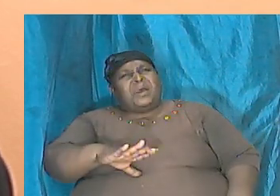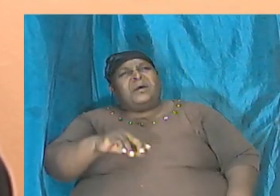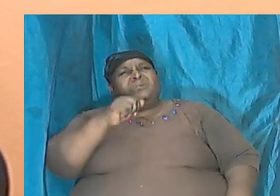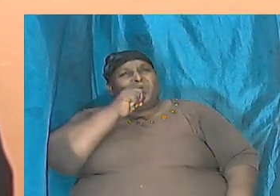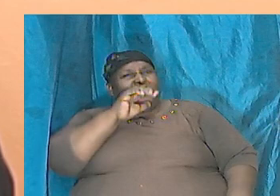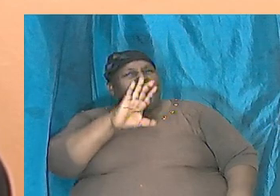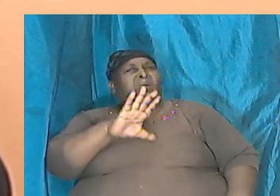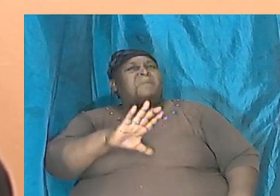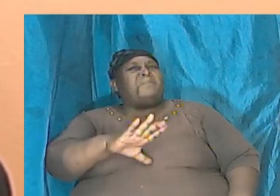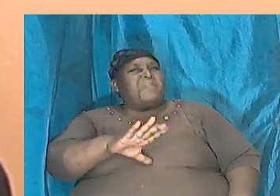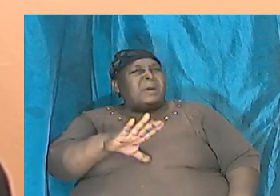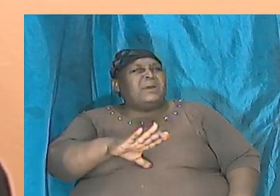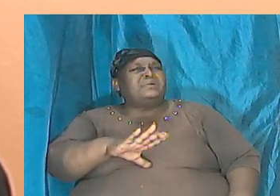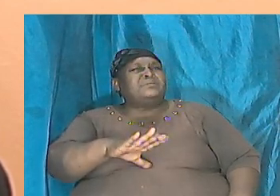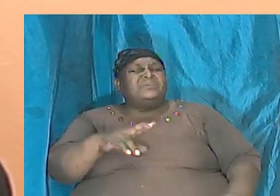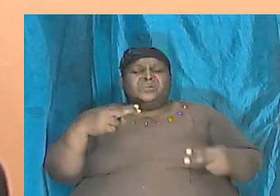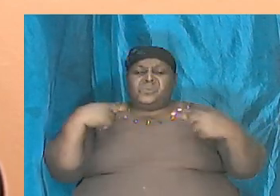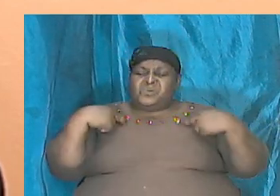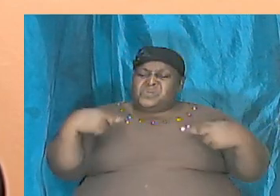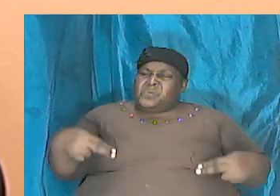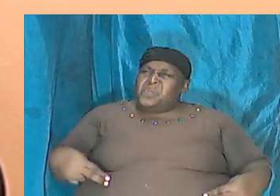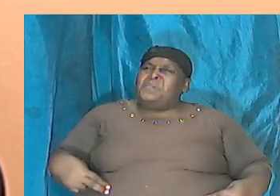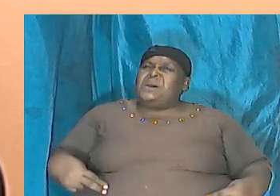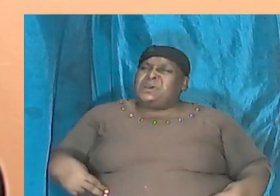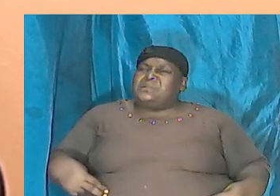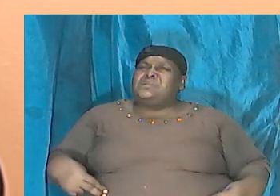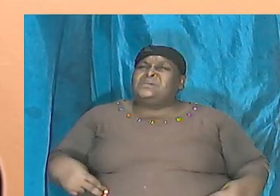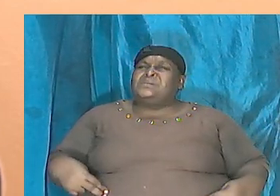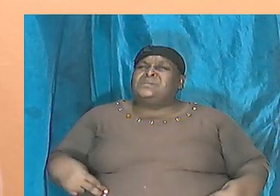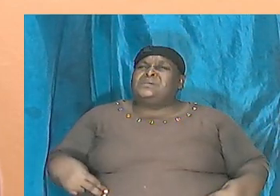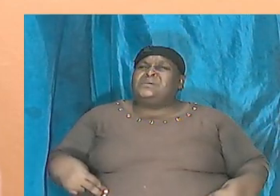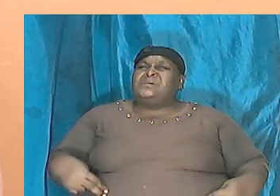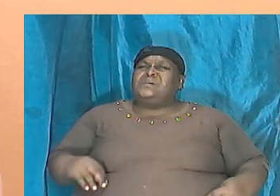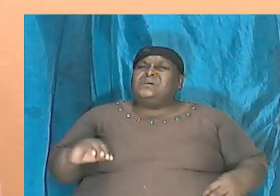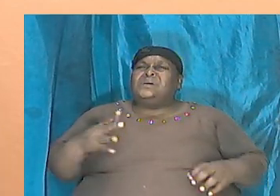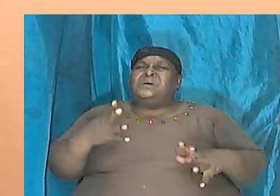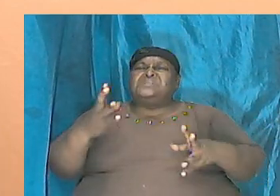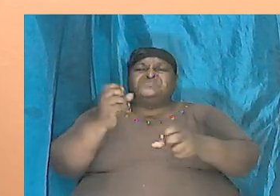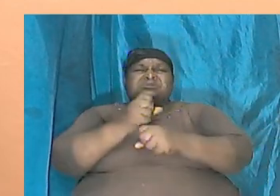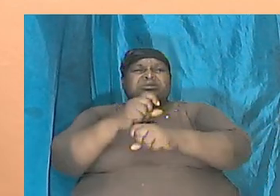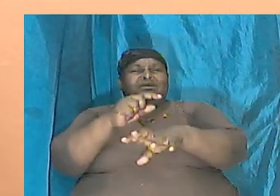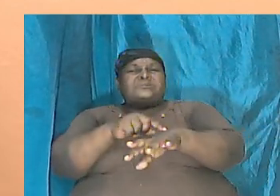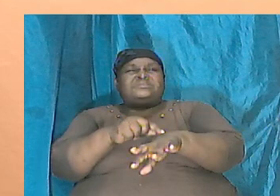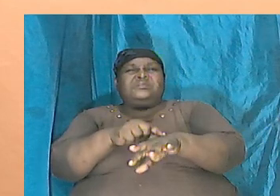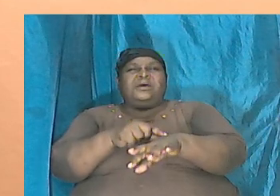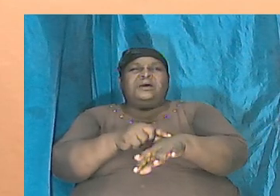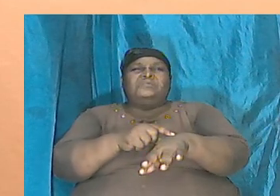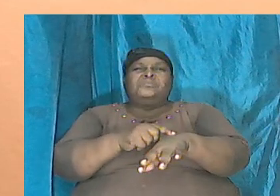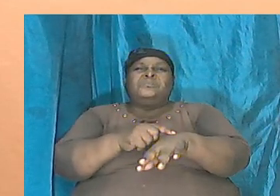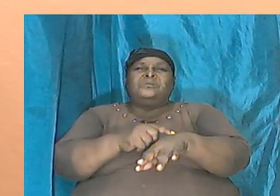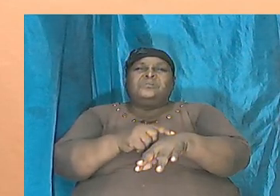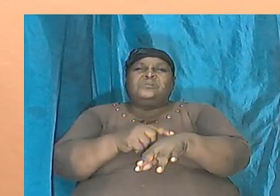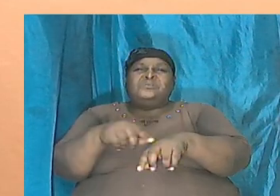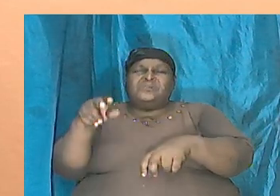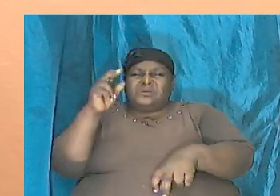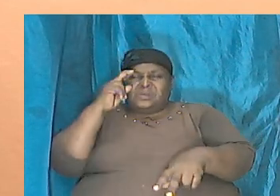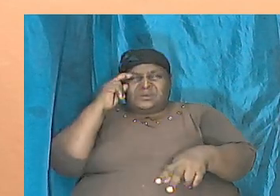just generally humankind? Do we, or have we ever taken the time out to look at the